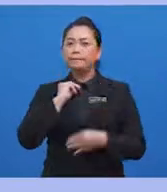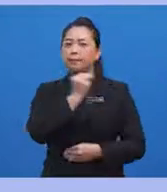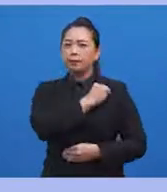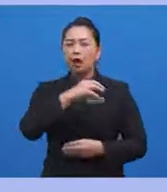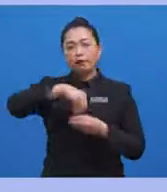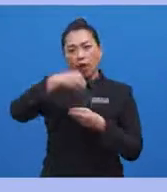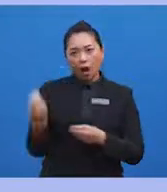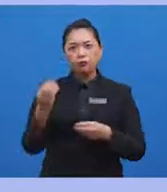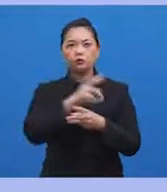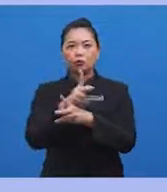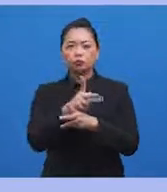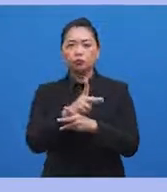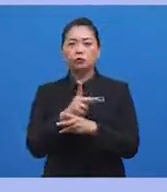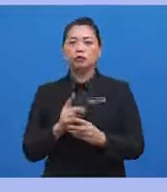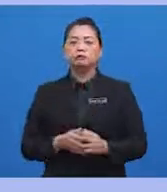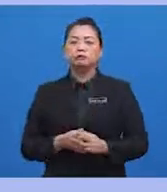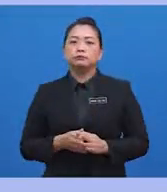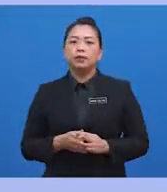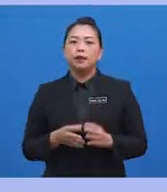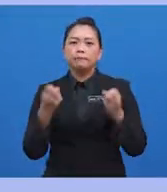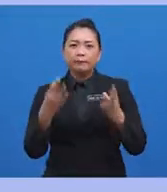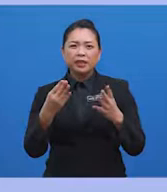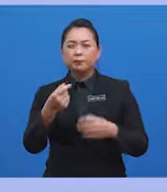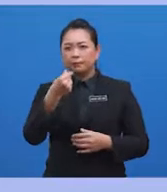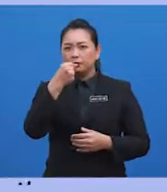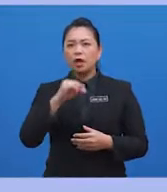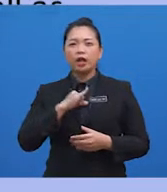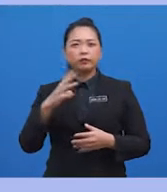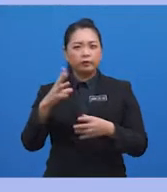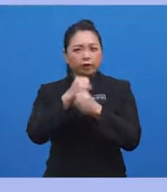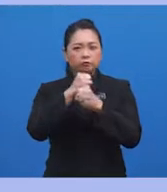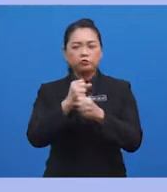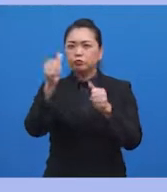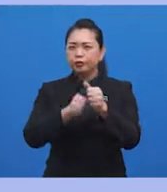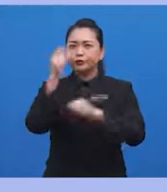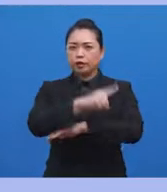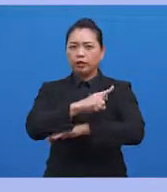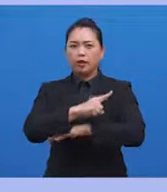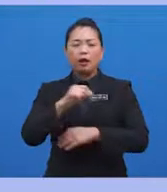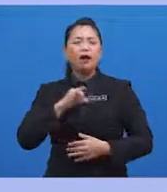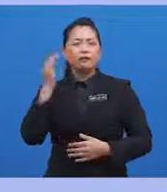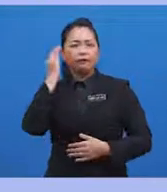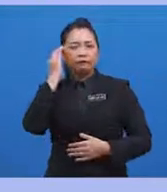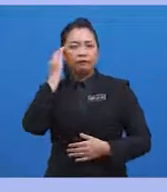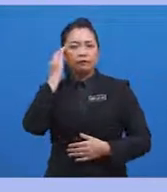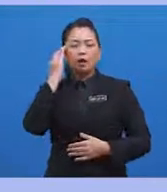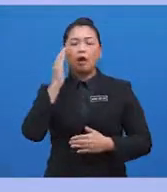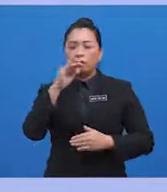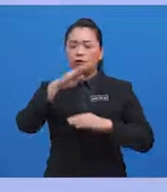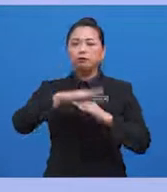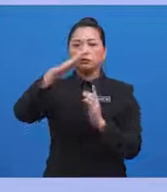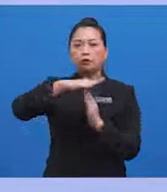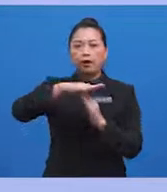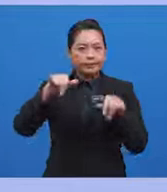getting by taking many pills to get through each day. Throughout this time, I still felt on top. Despite